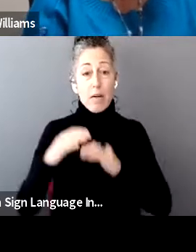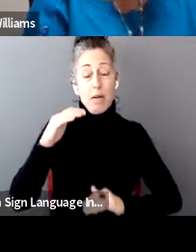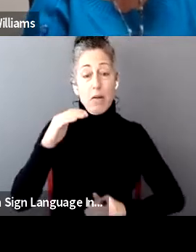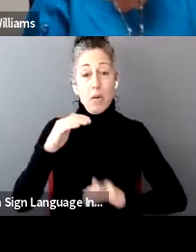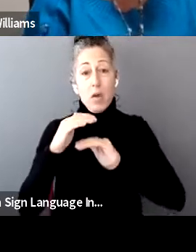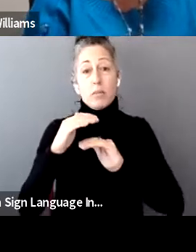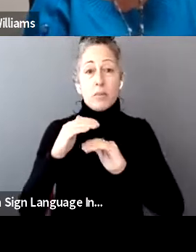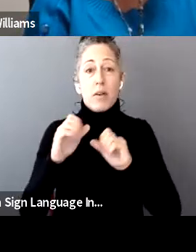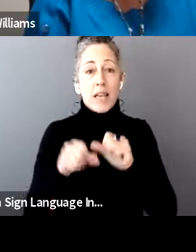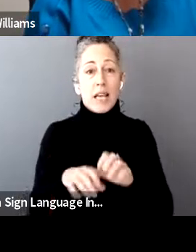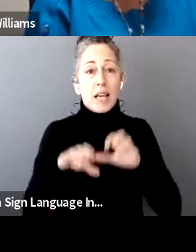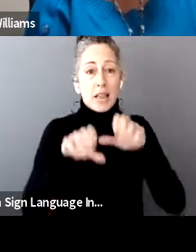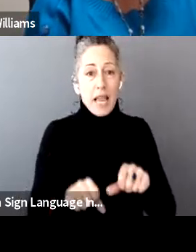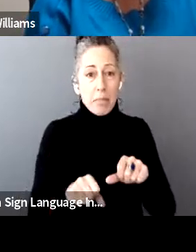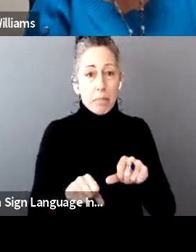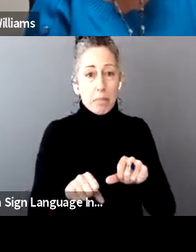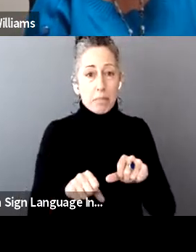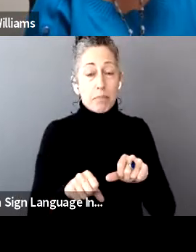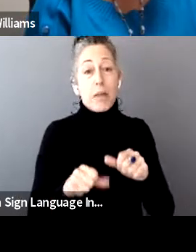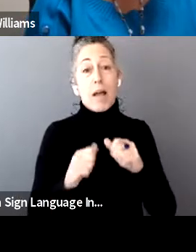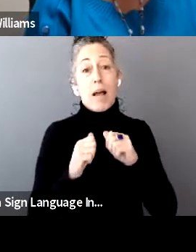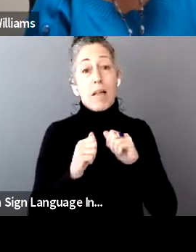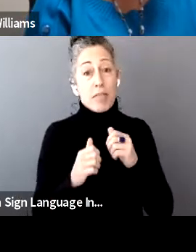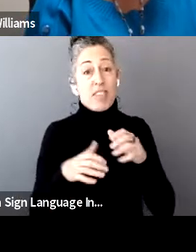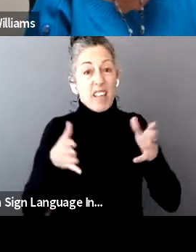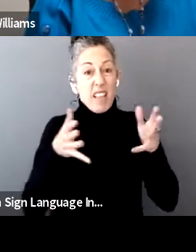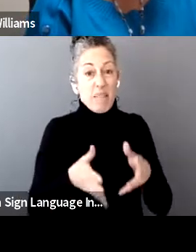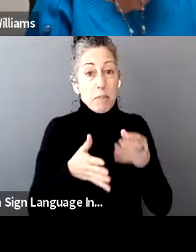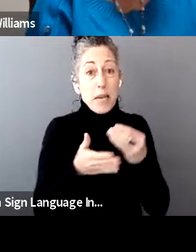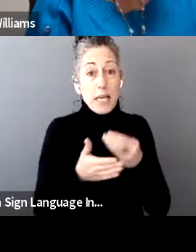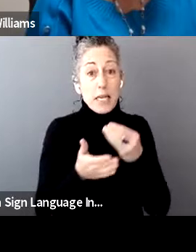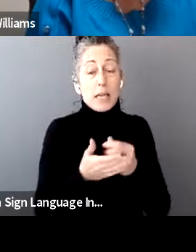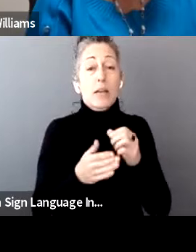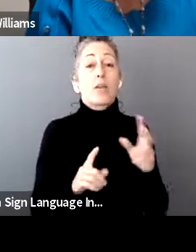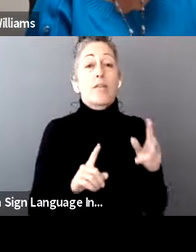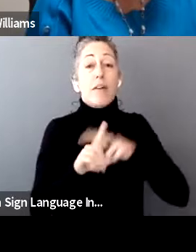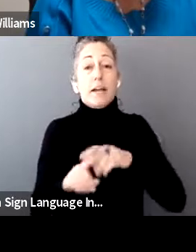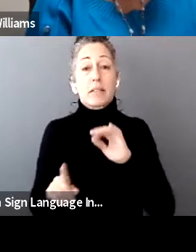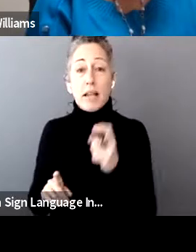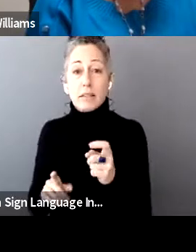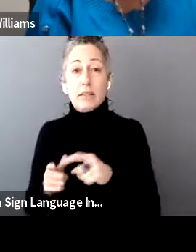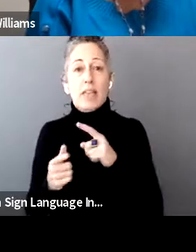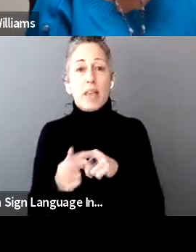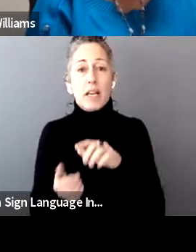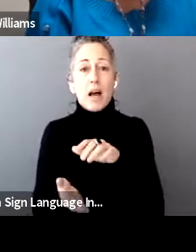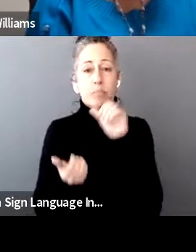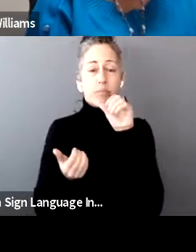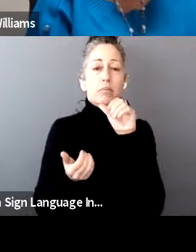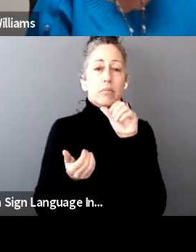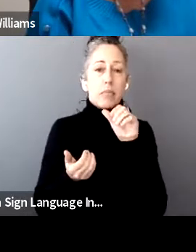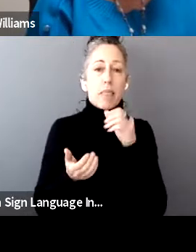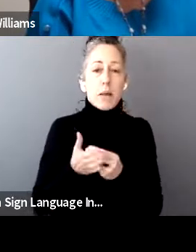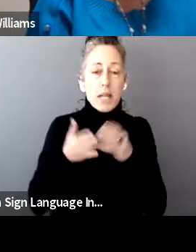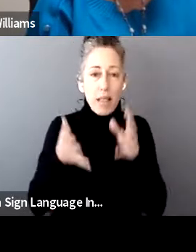their missing stimulus money by filing their taxes and claiming the recovery rebate credit. Filing your taxes